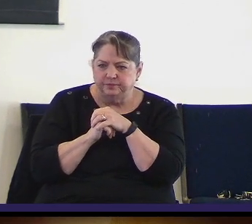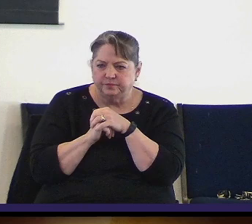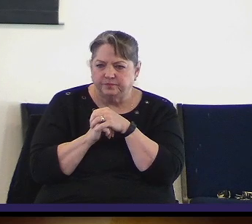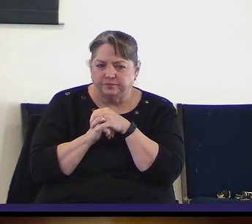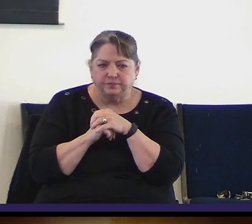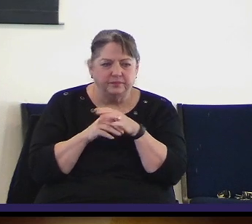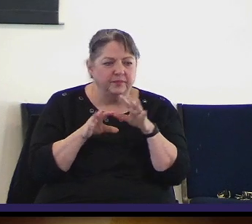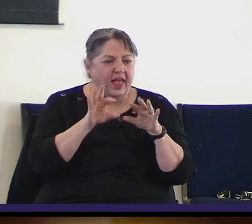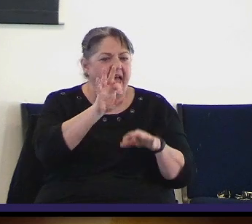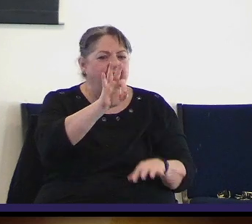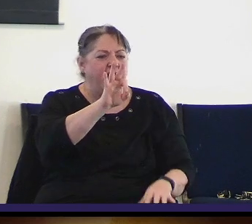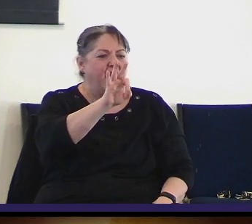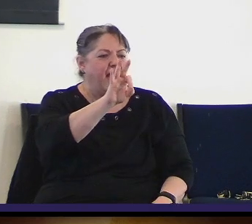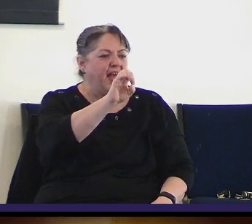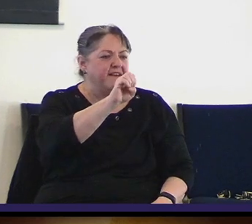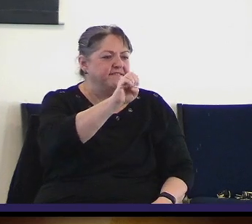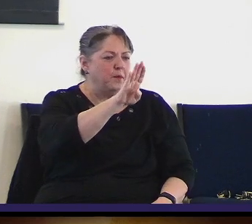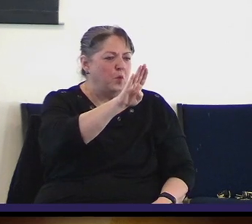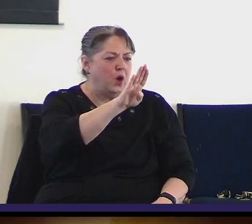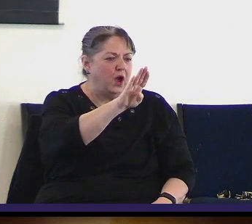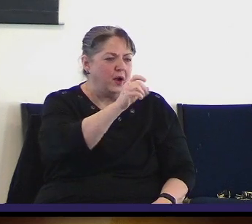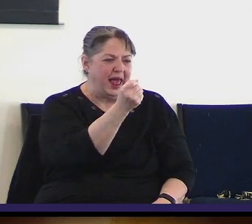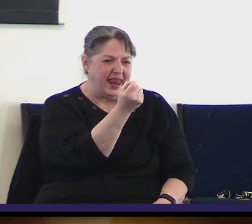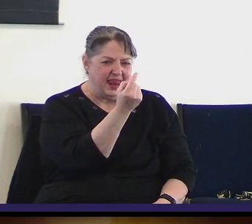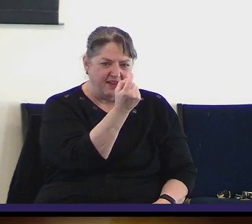February 11, 2024.